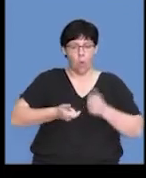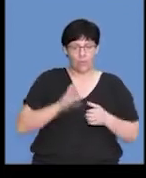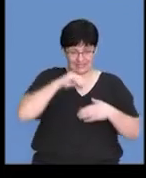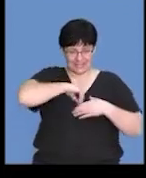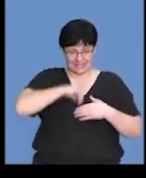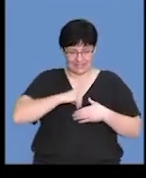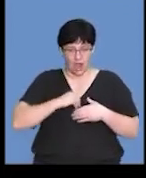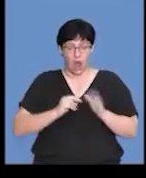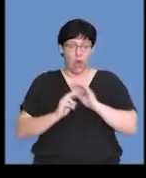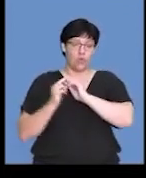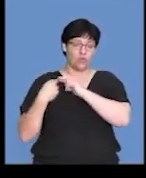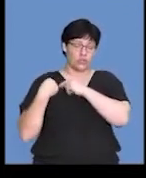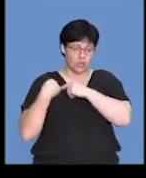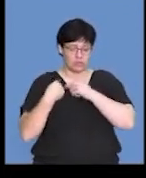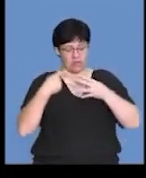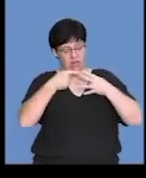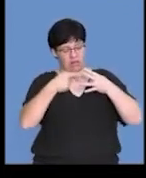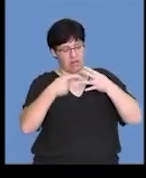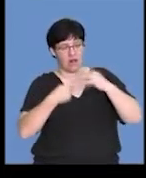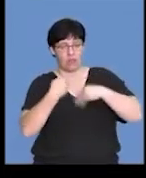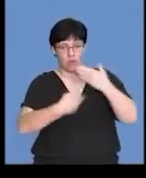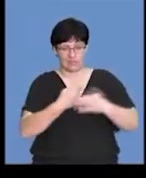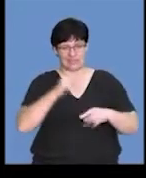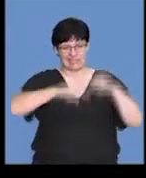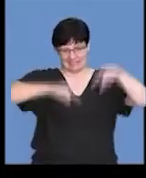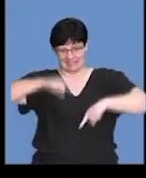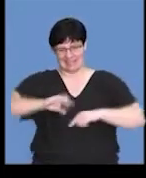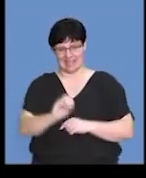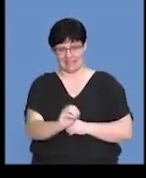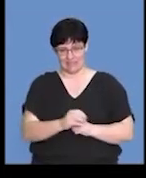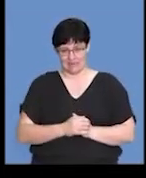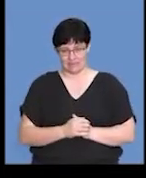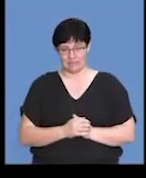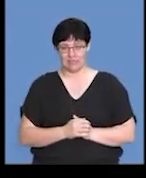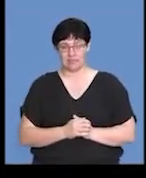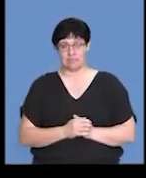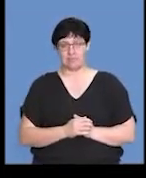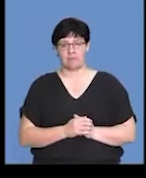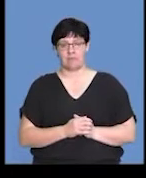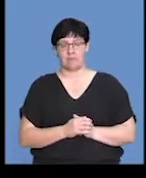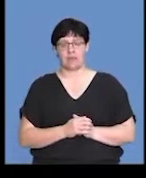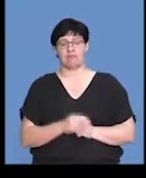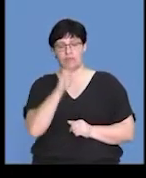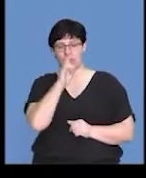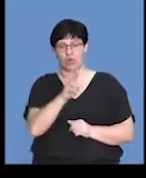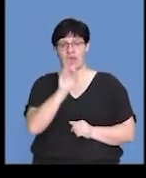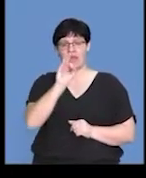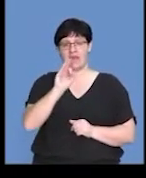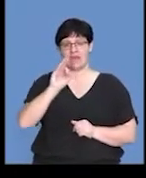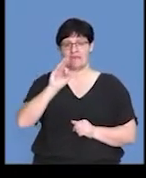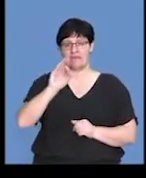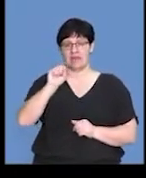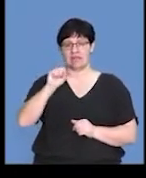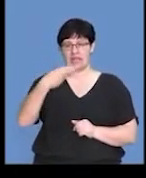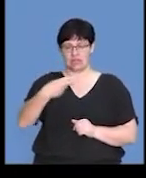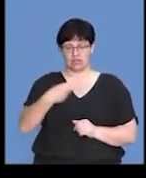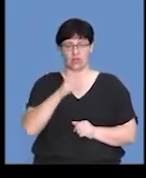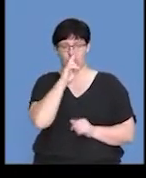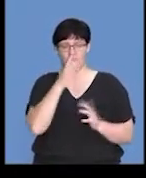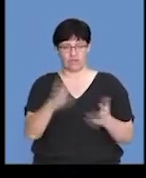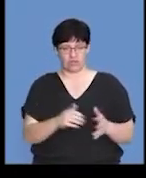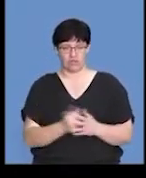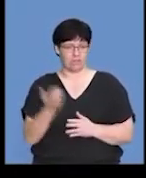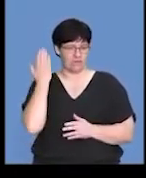responsible for the processes and changes that happen. So if you look at it, there's FSH, which we've looked at